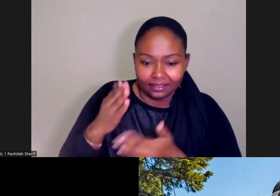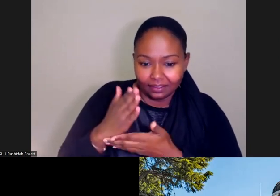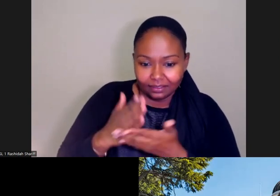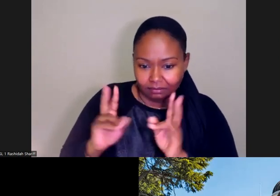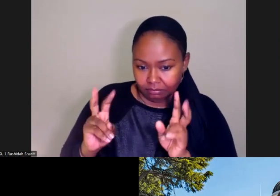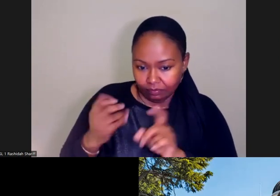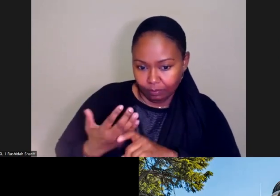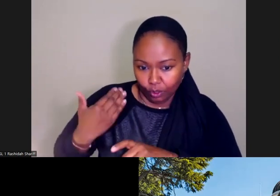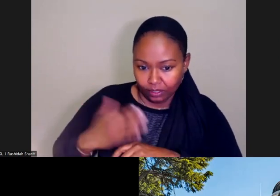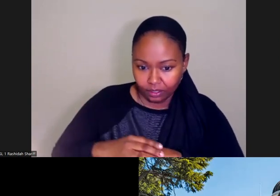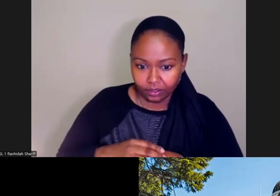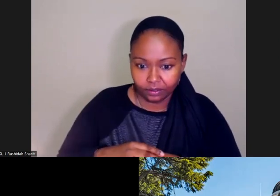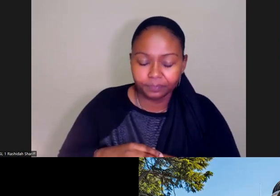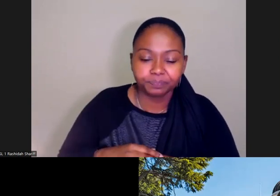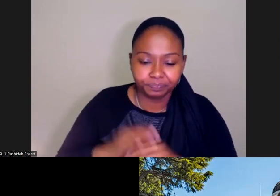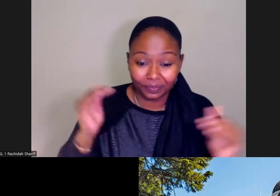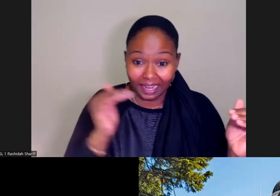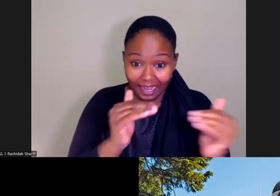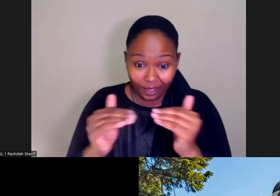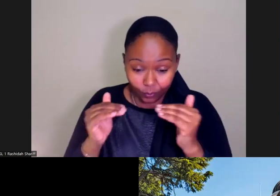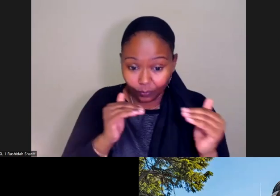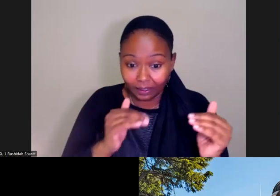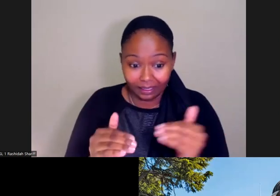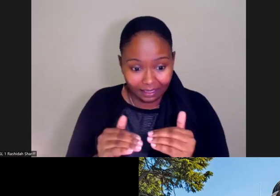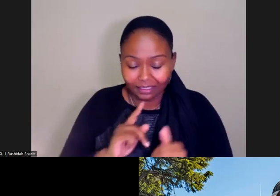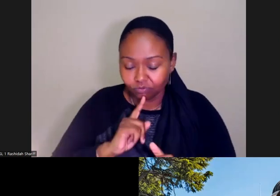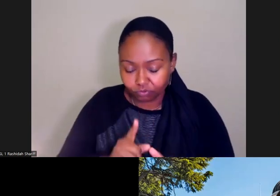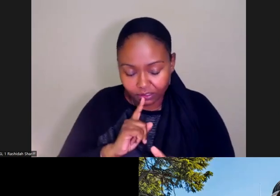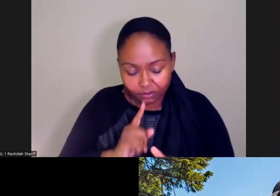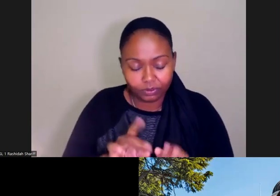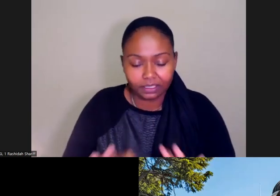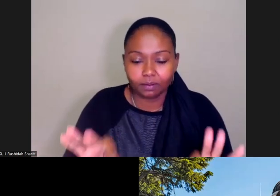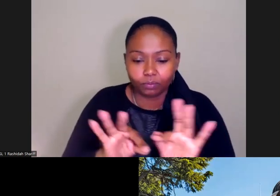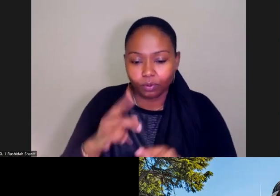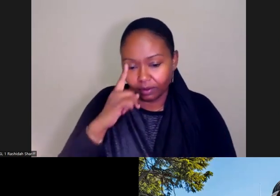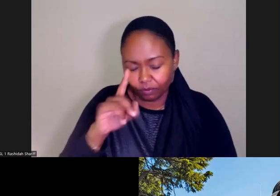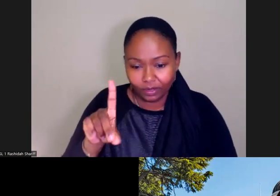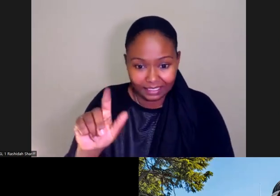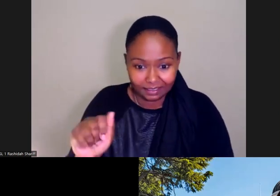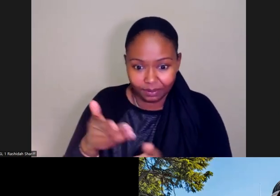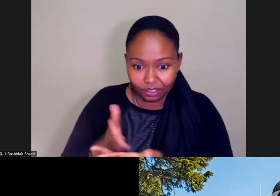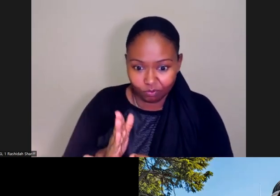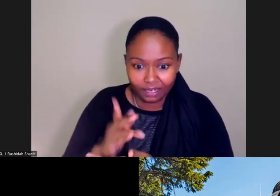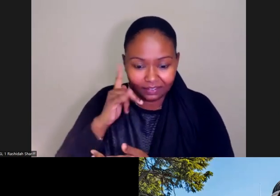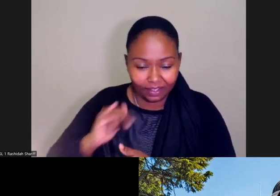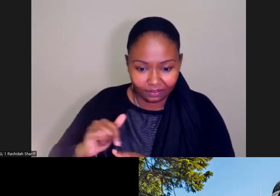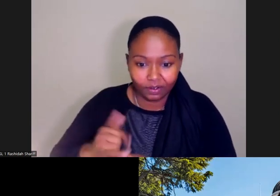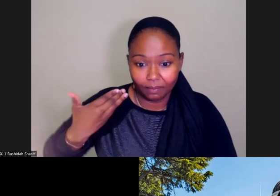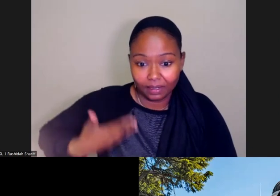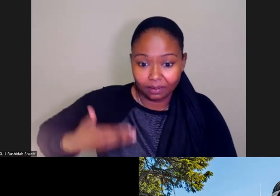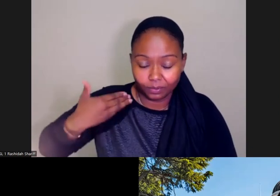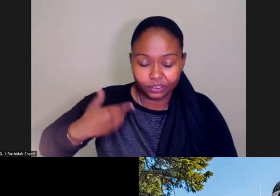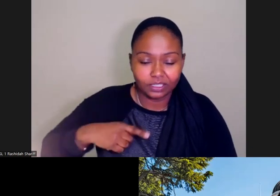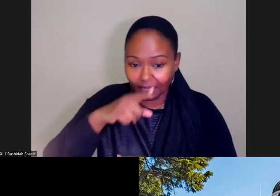a piece that Disability Rights California and me personally, as a Black person with a